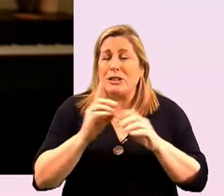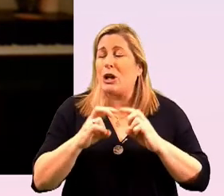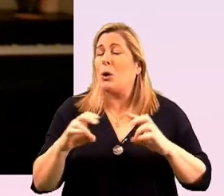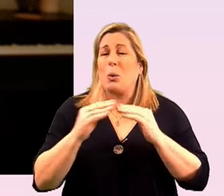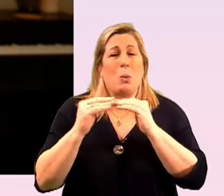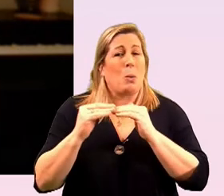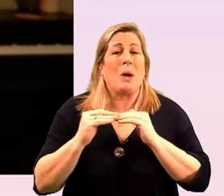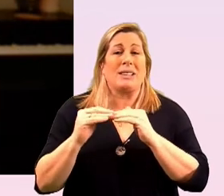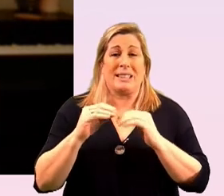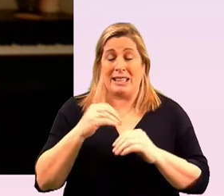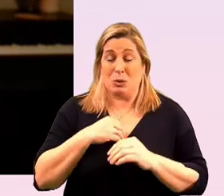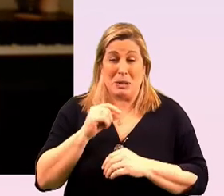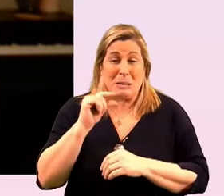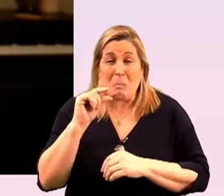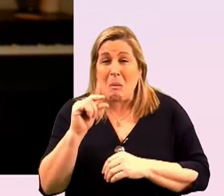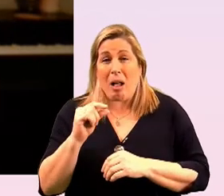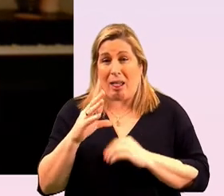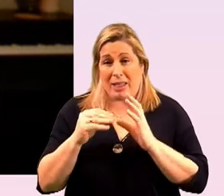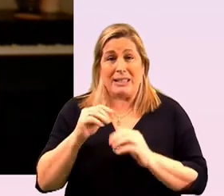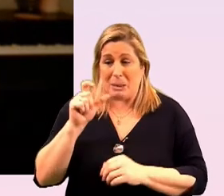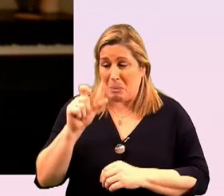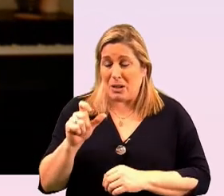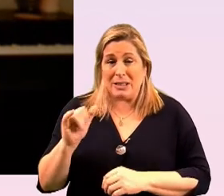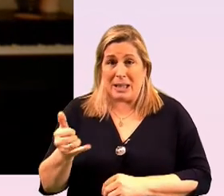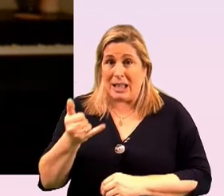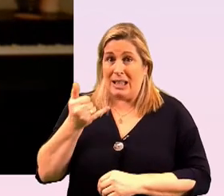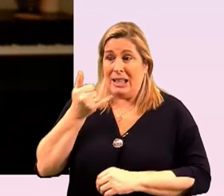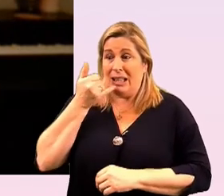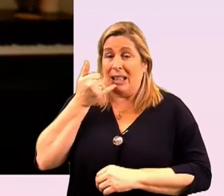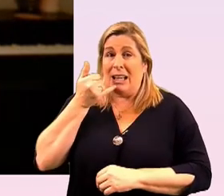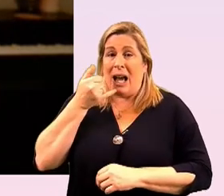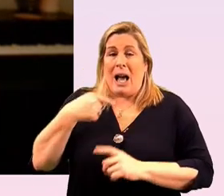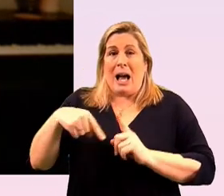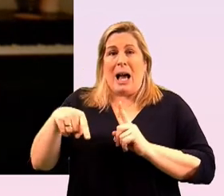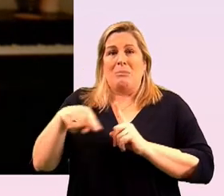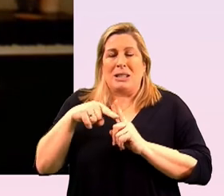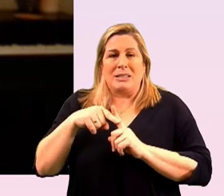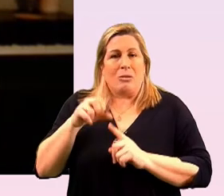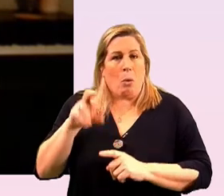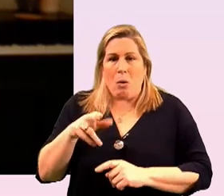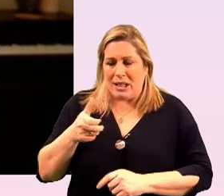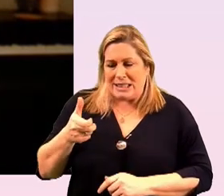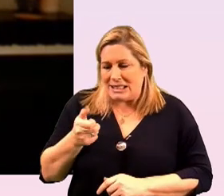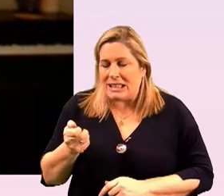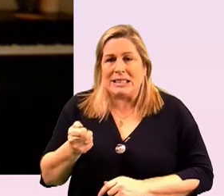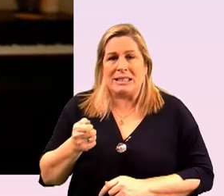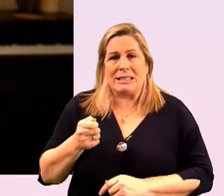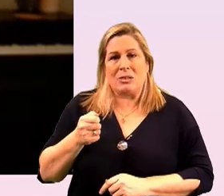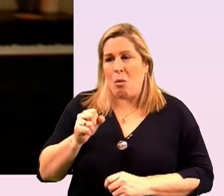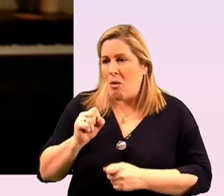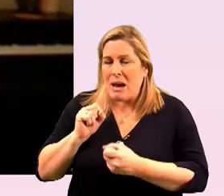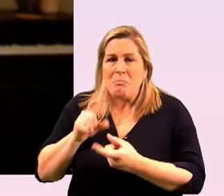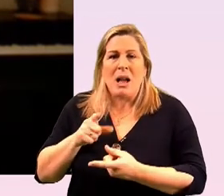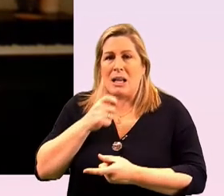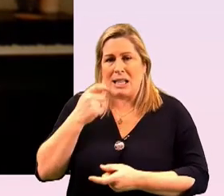who are choosing to lift phones to send emails to send a text message and say i'm struggling and i need help um and